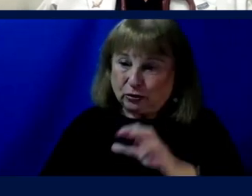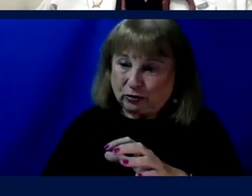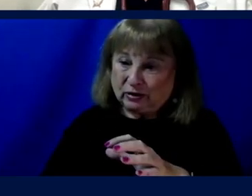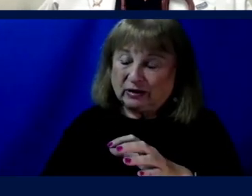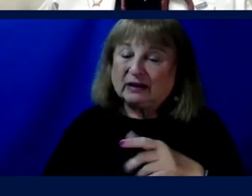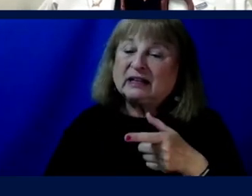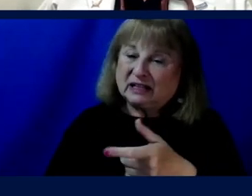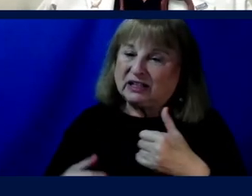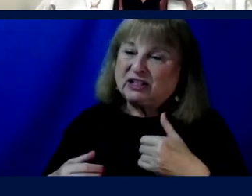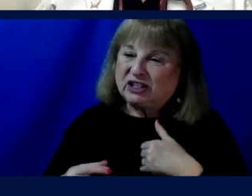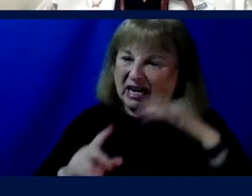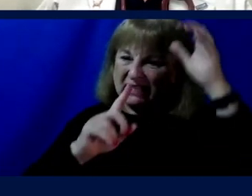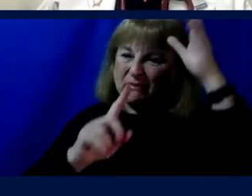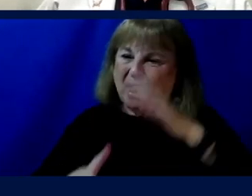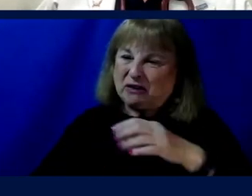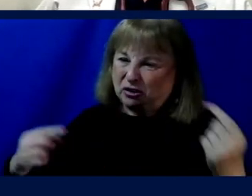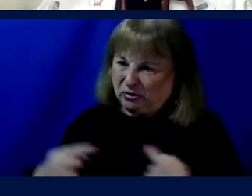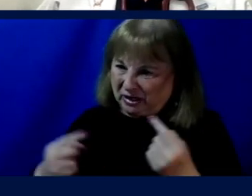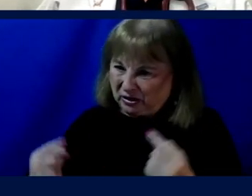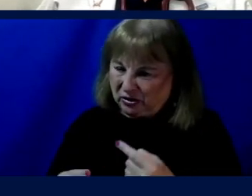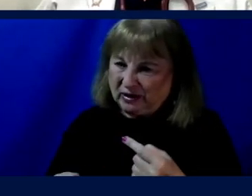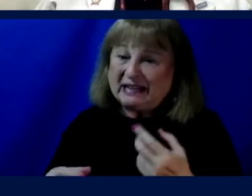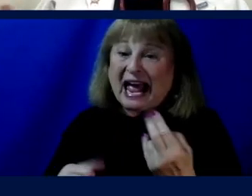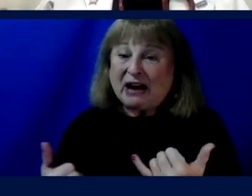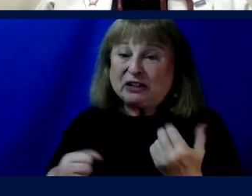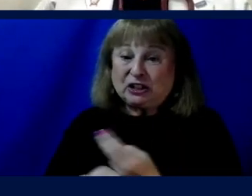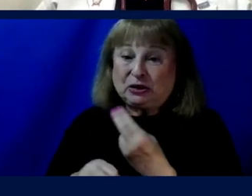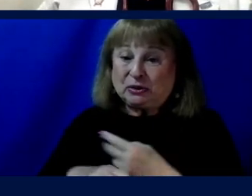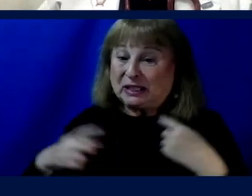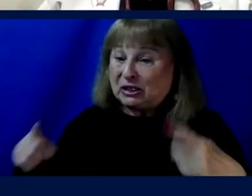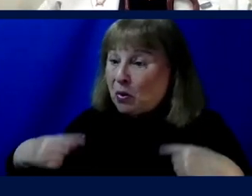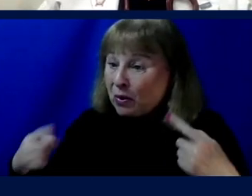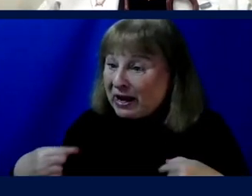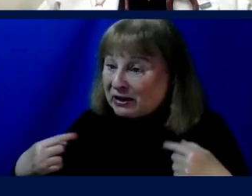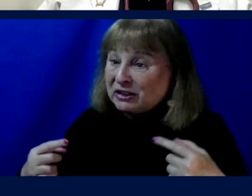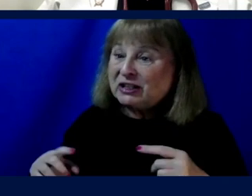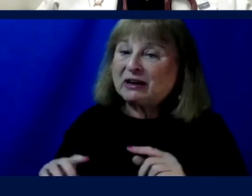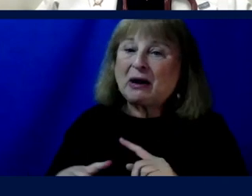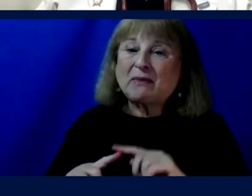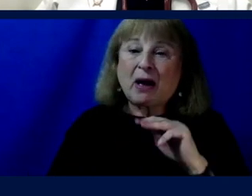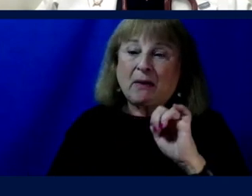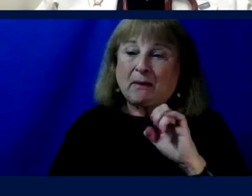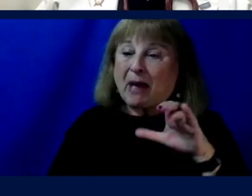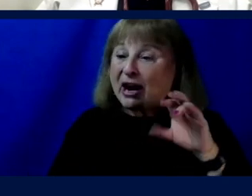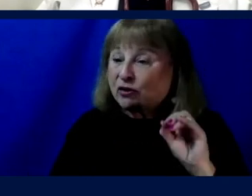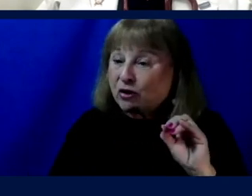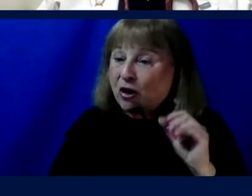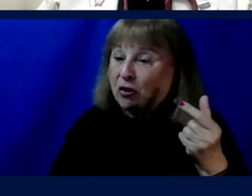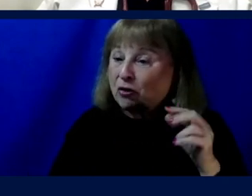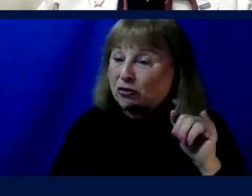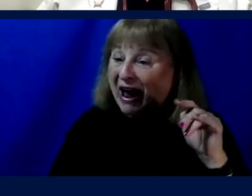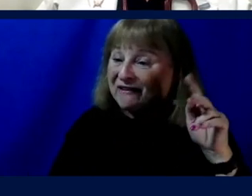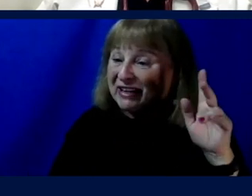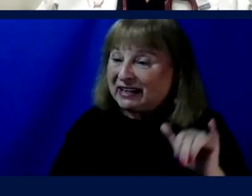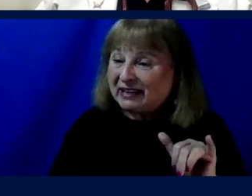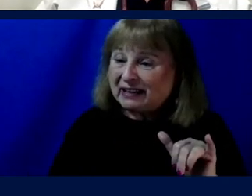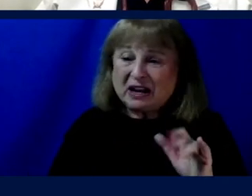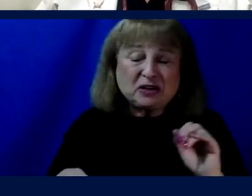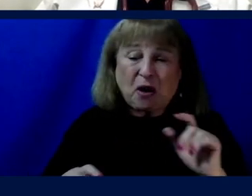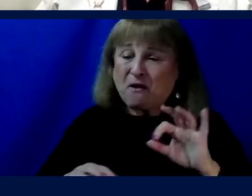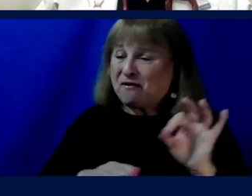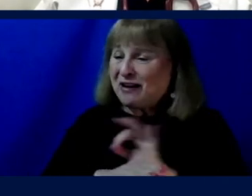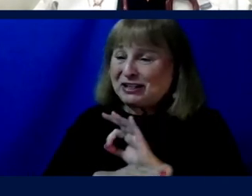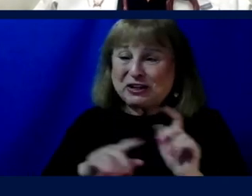Mazik does. She propels through space using a wheelchair. But in microgravity, we have no functional